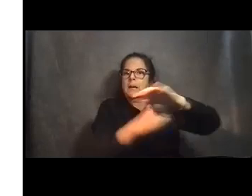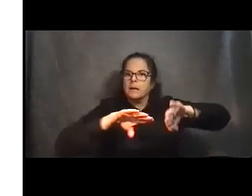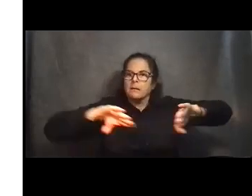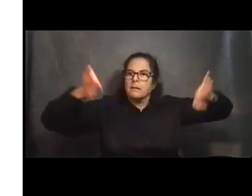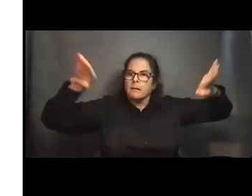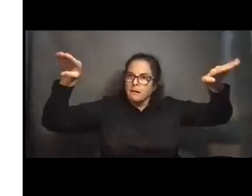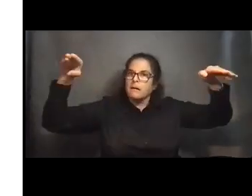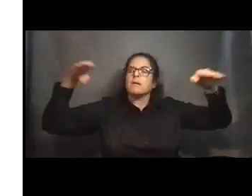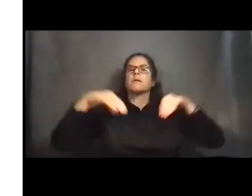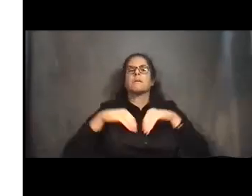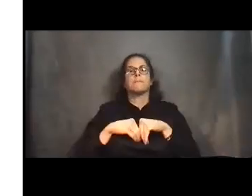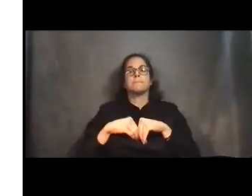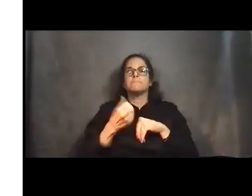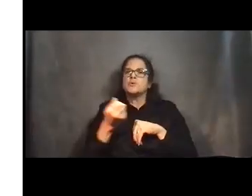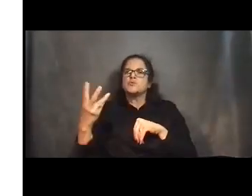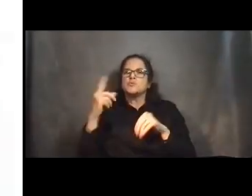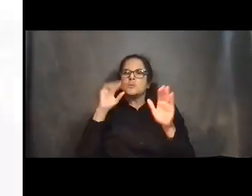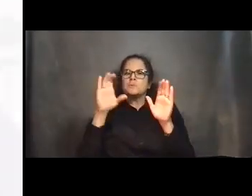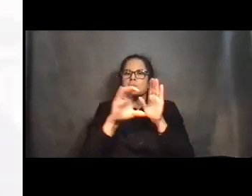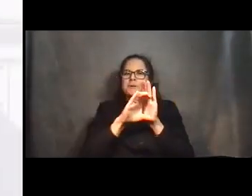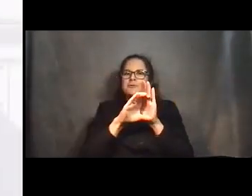views of the stations. Next slide.